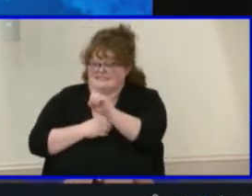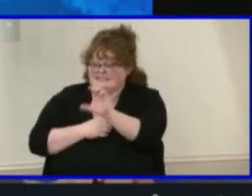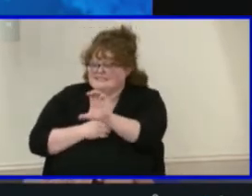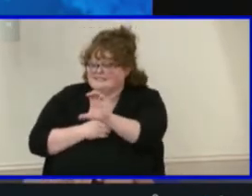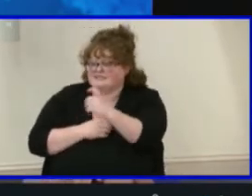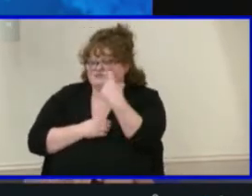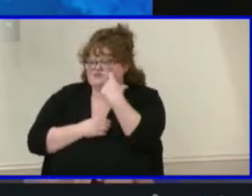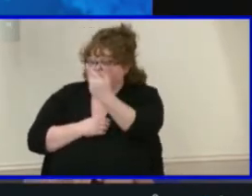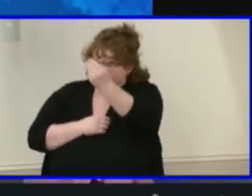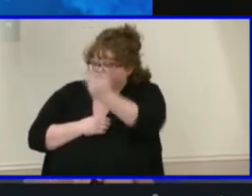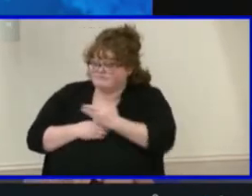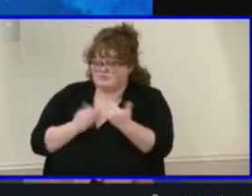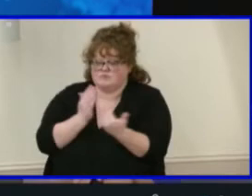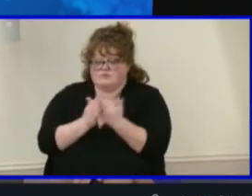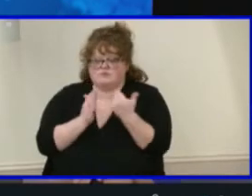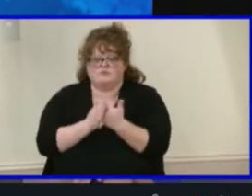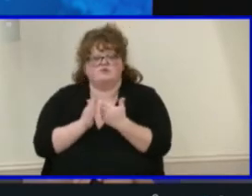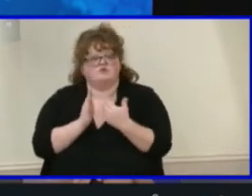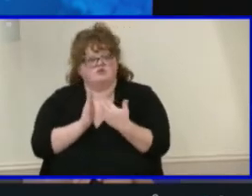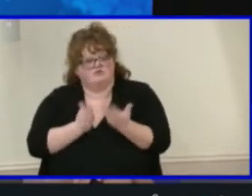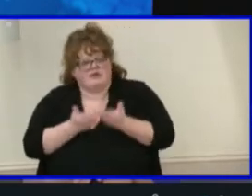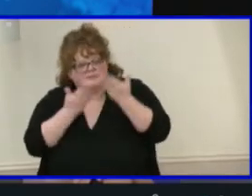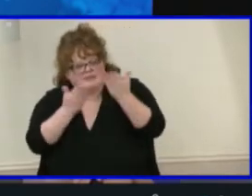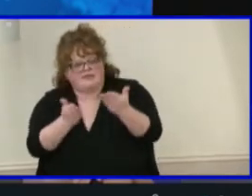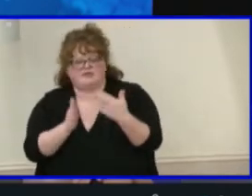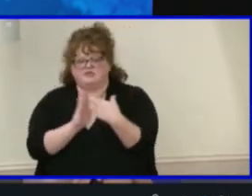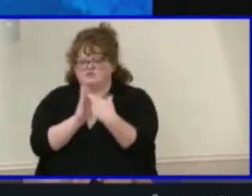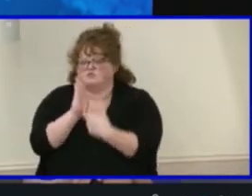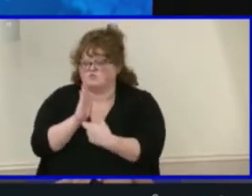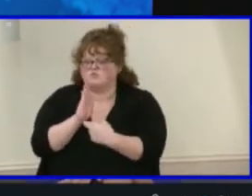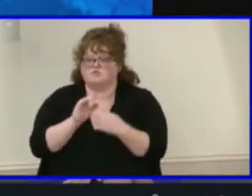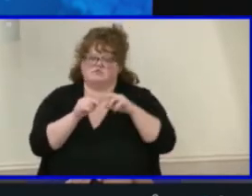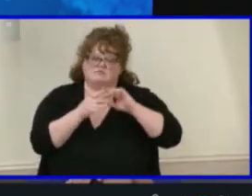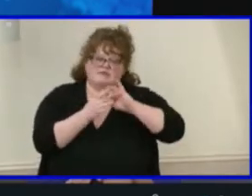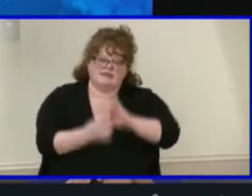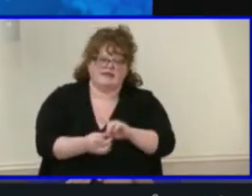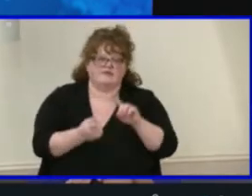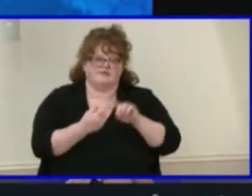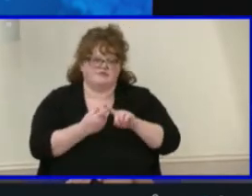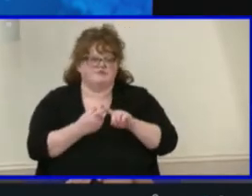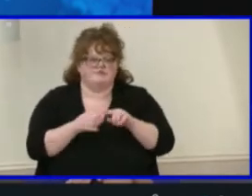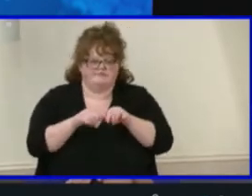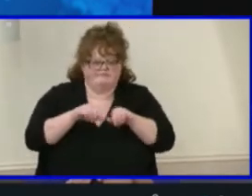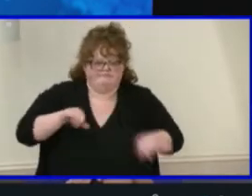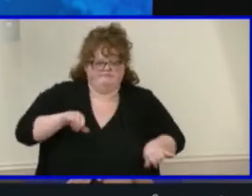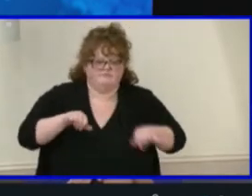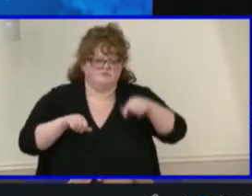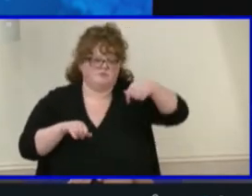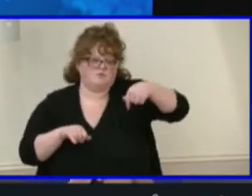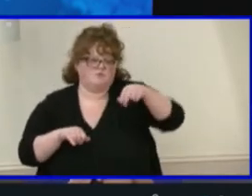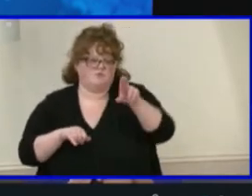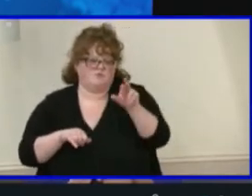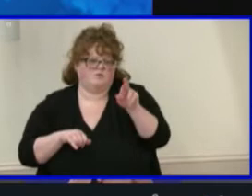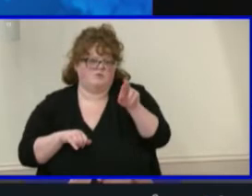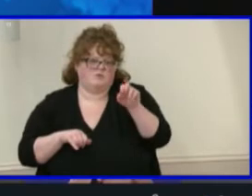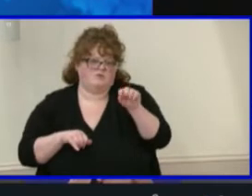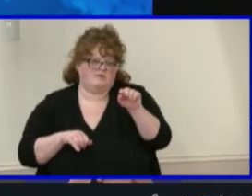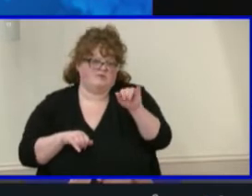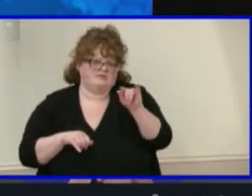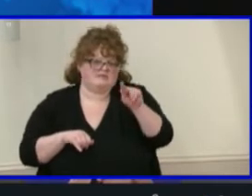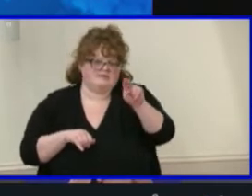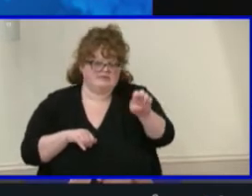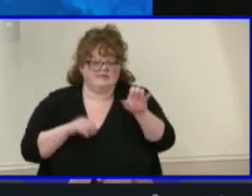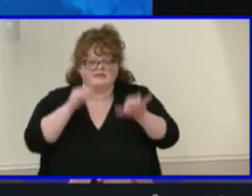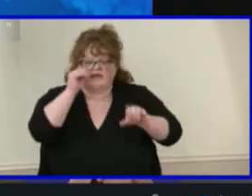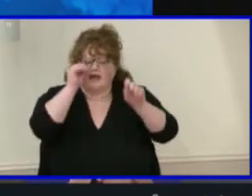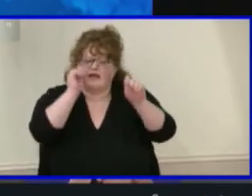new guideline recommendations based on quarantining times, which can be implemented as alternatives to their current gold